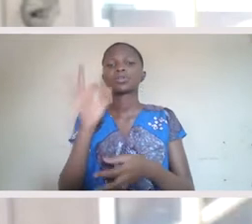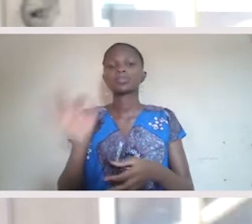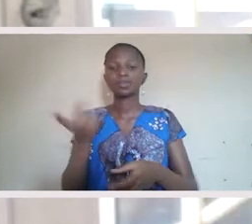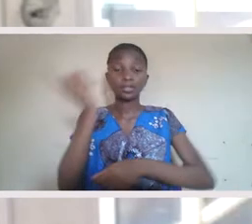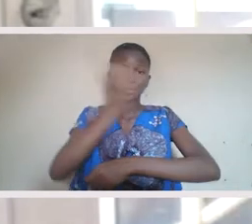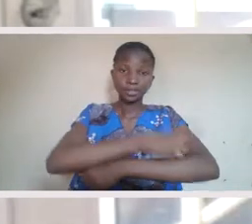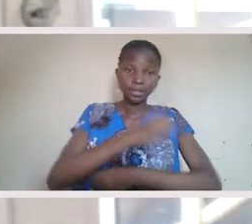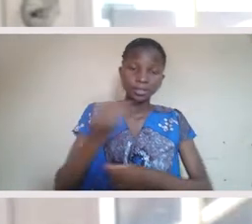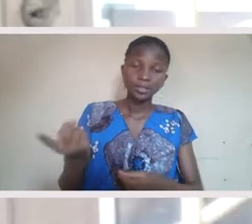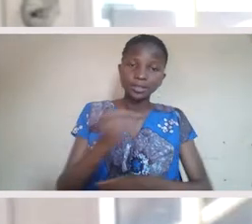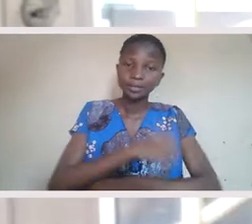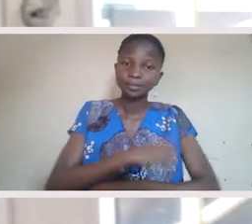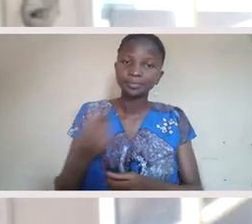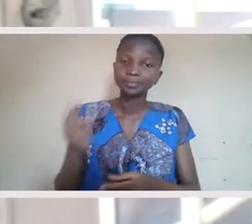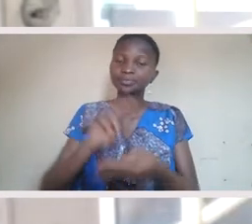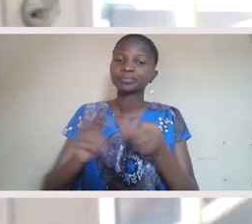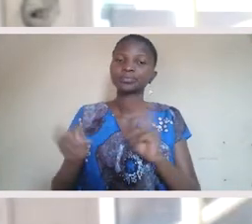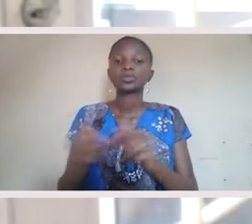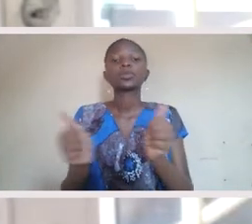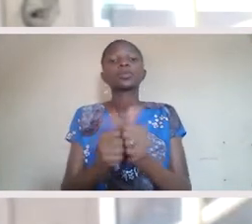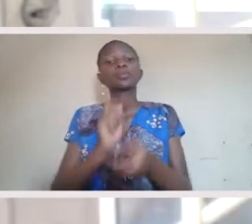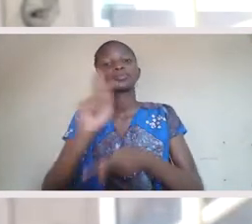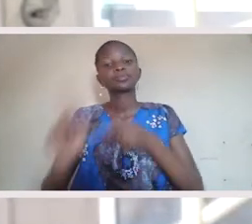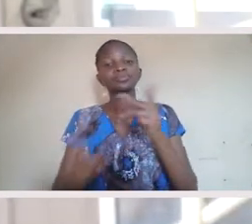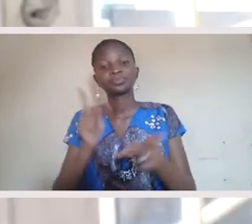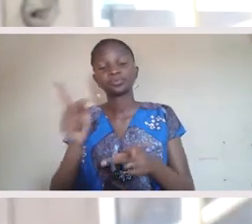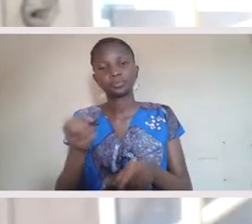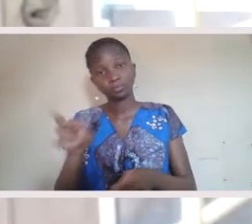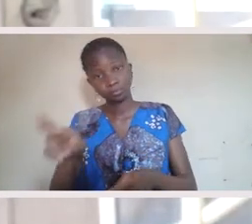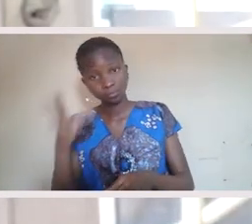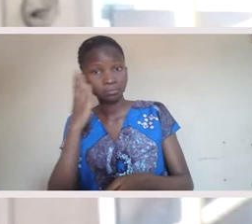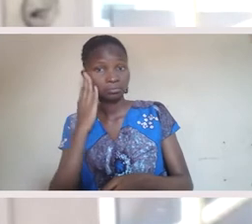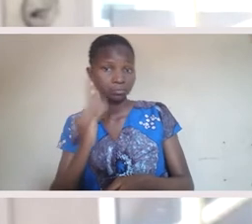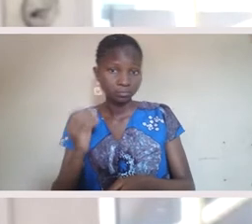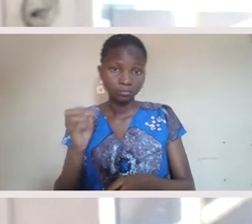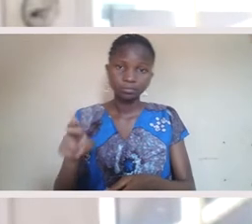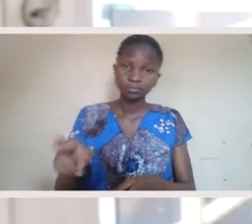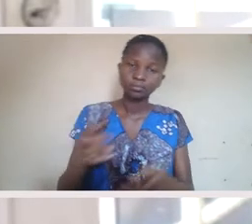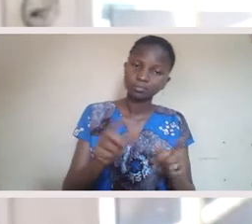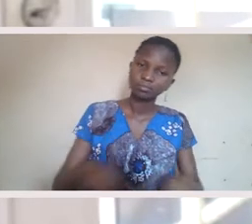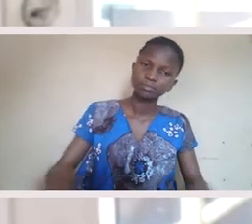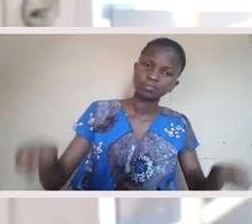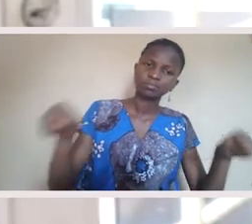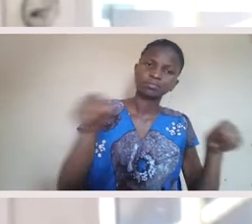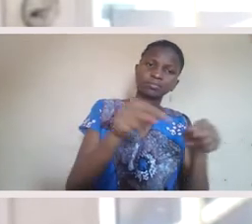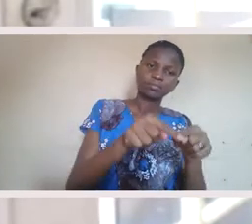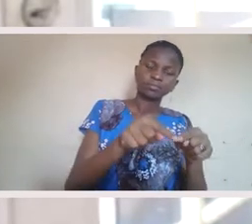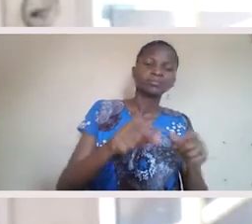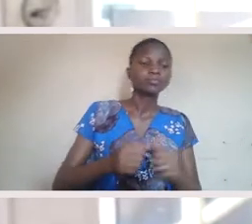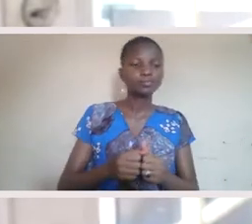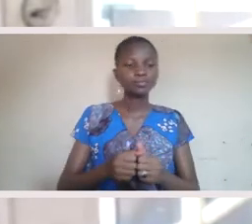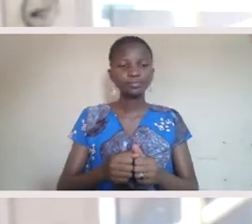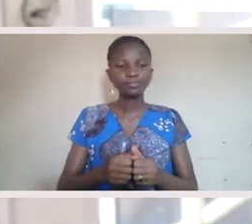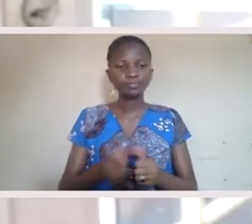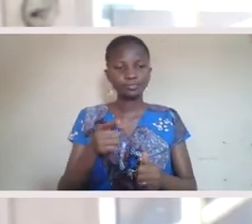How much of your day-to-day relationships with people or experience or space or whatever is